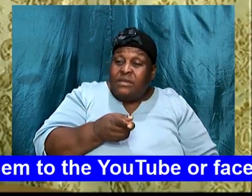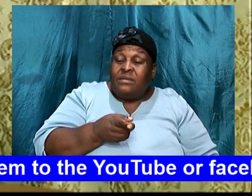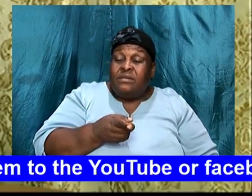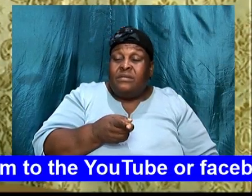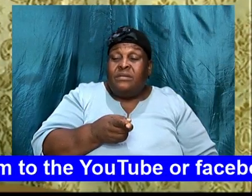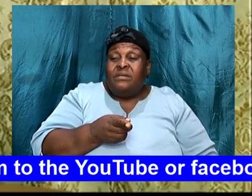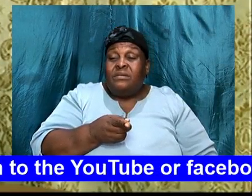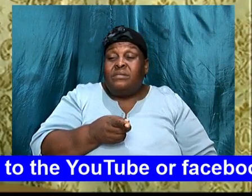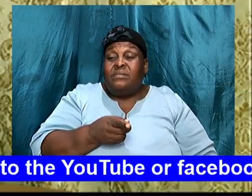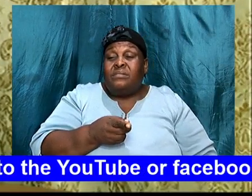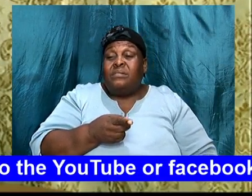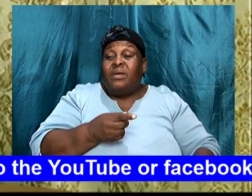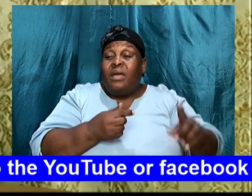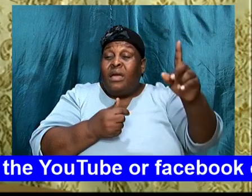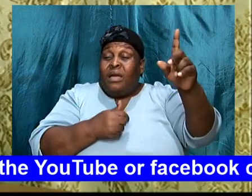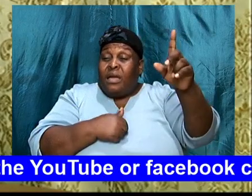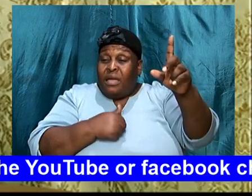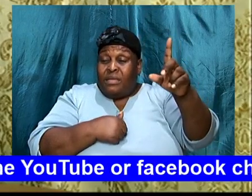that I will,